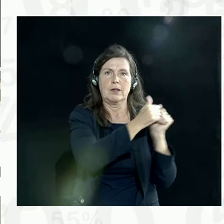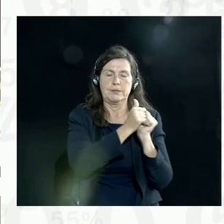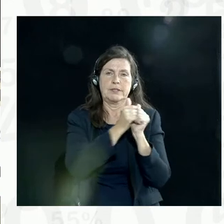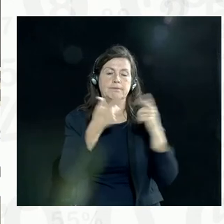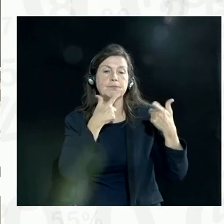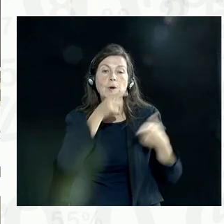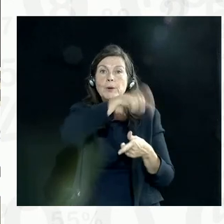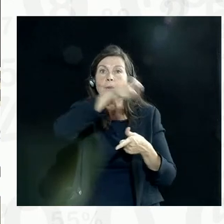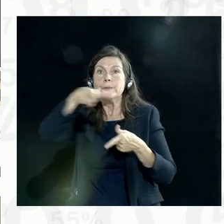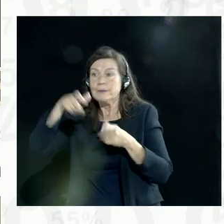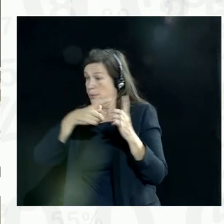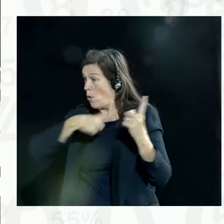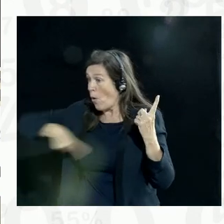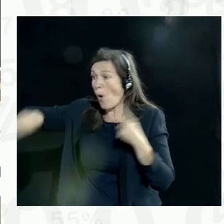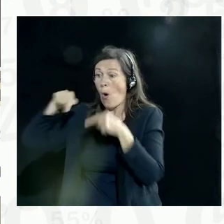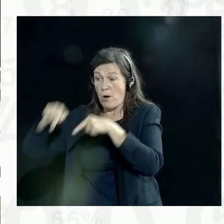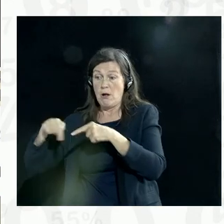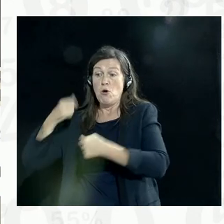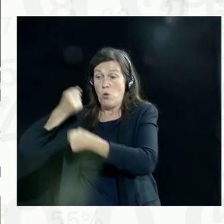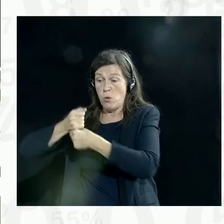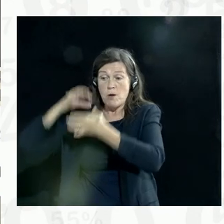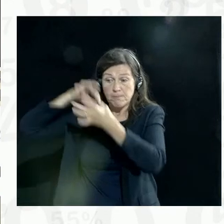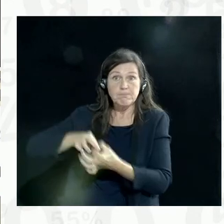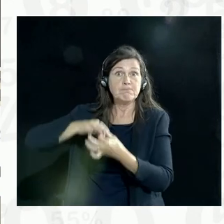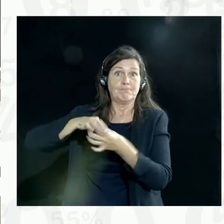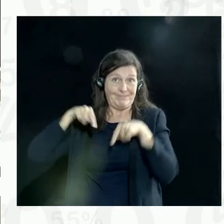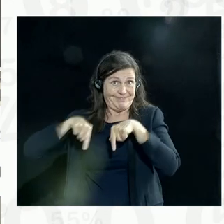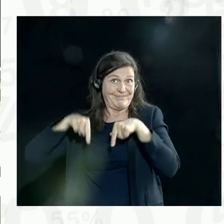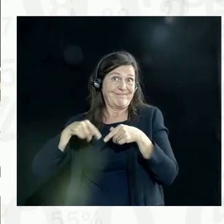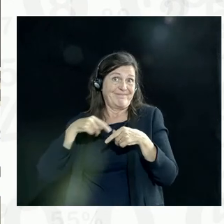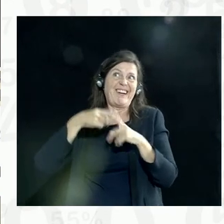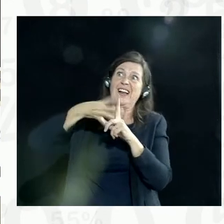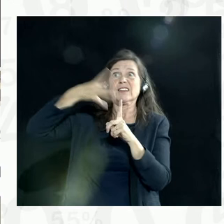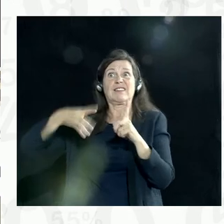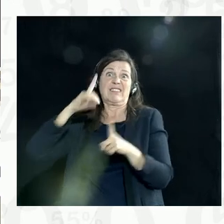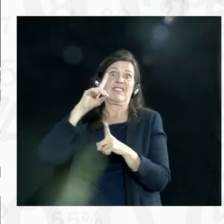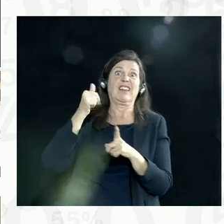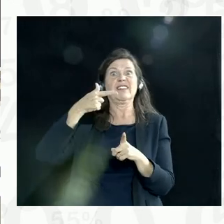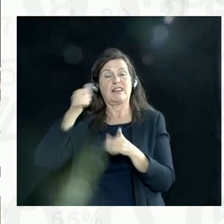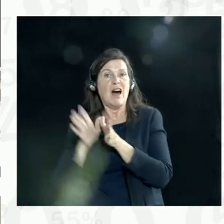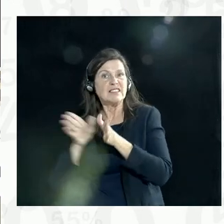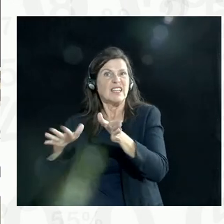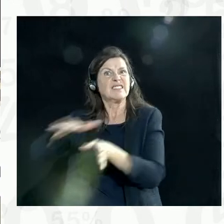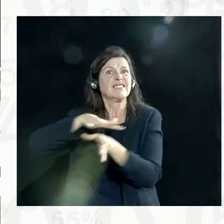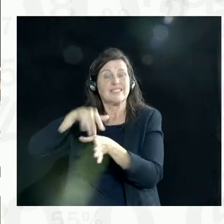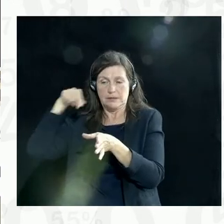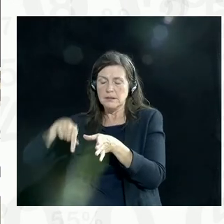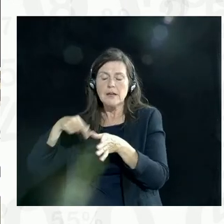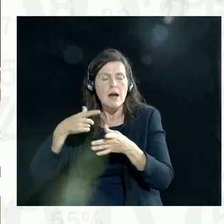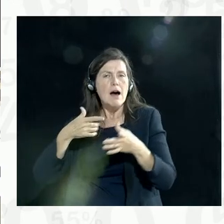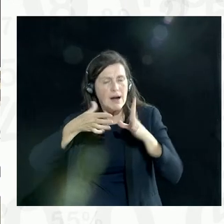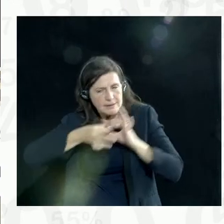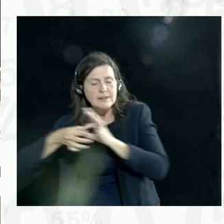these people working in that picture so that they come together like we have in Mauritius. We have committees